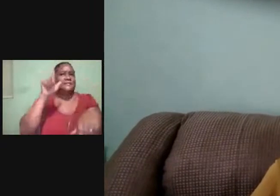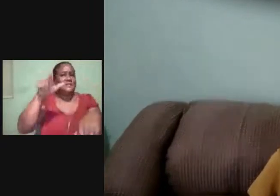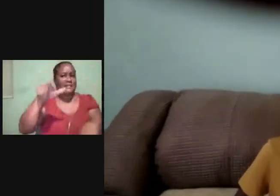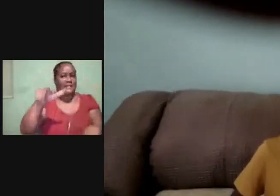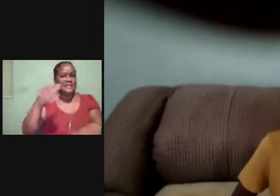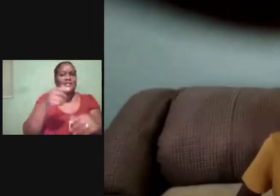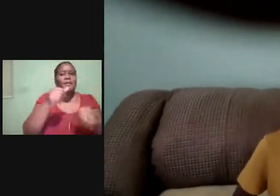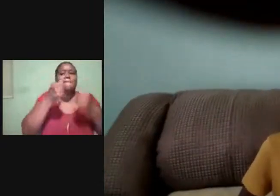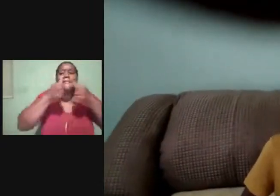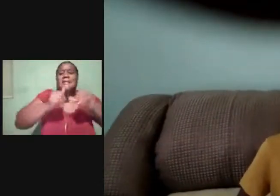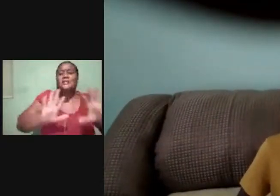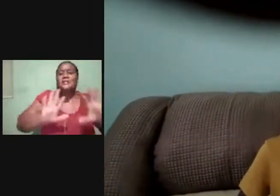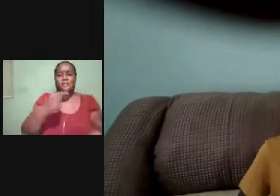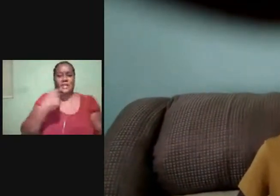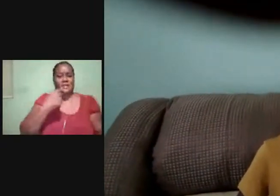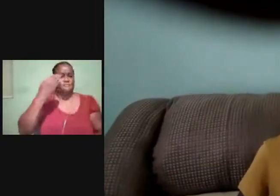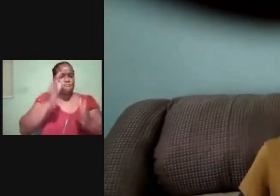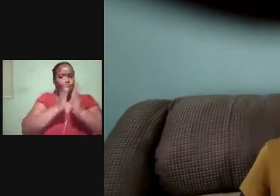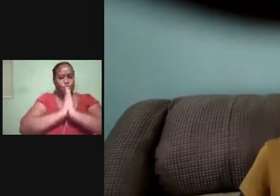Amen.